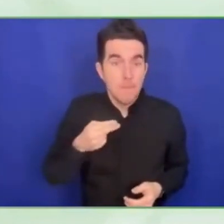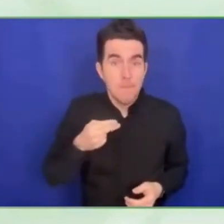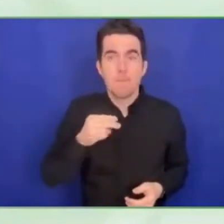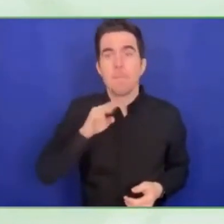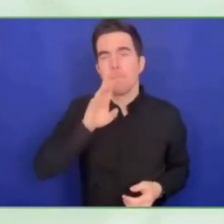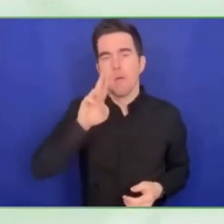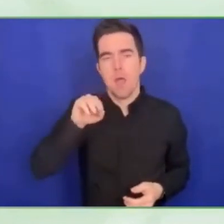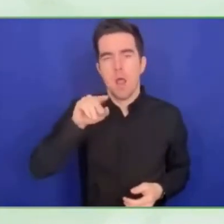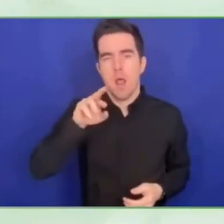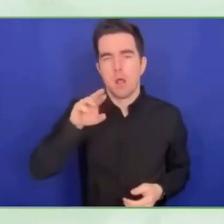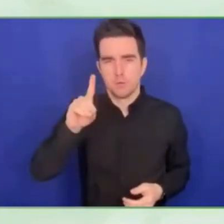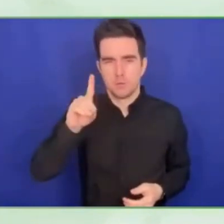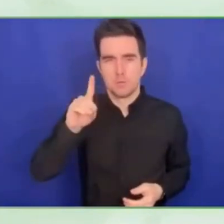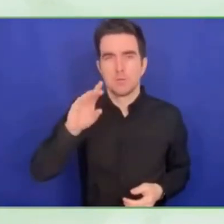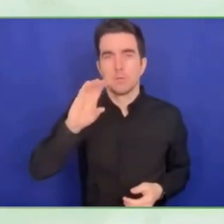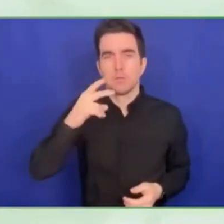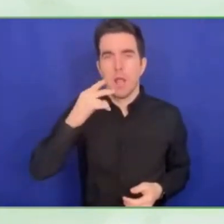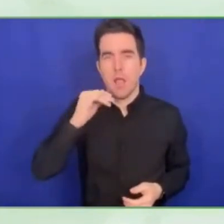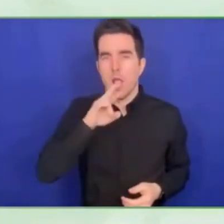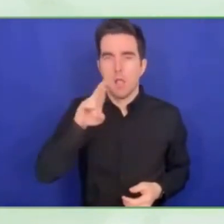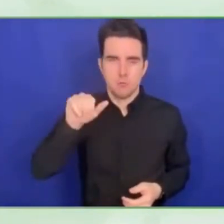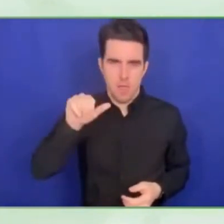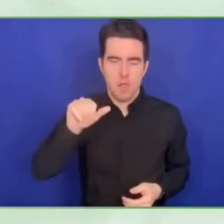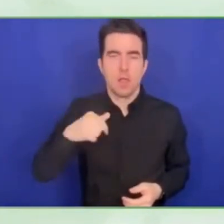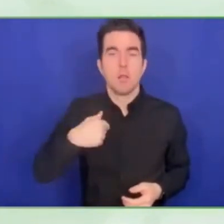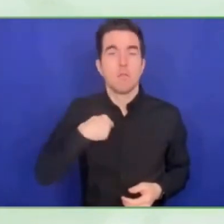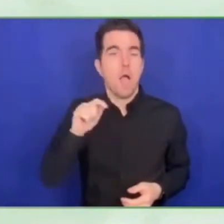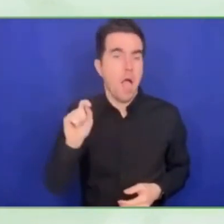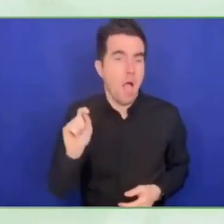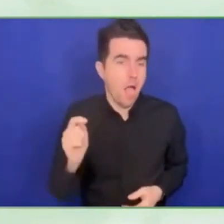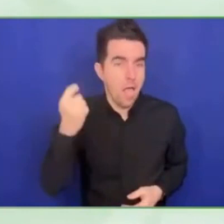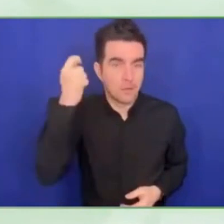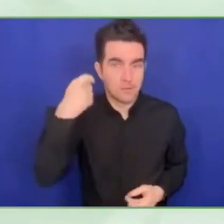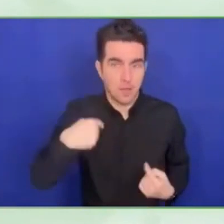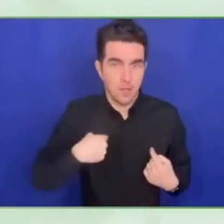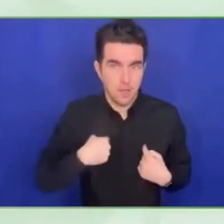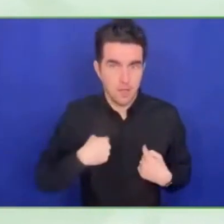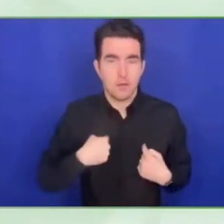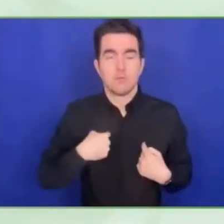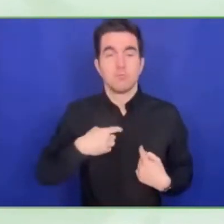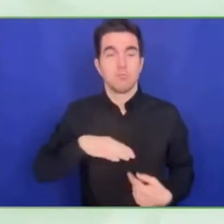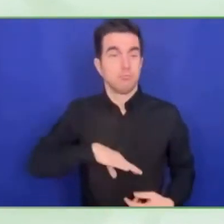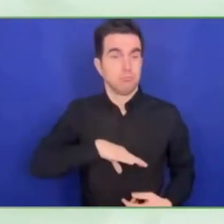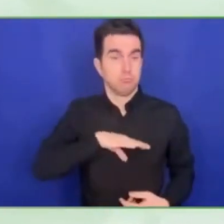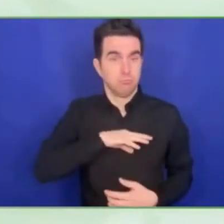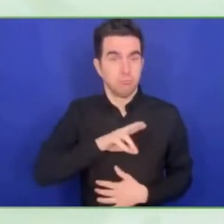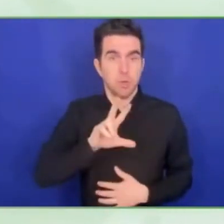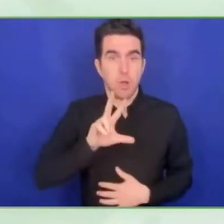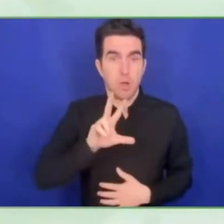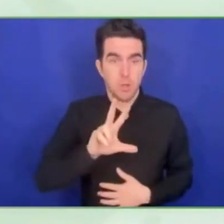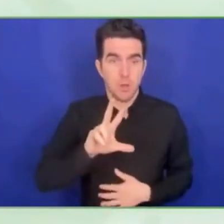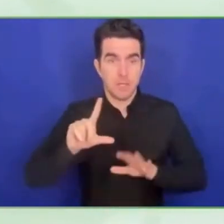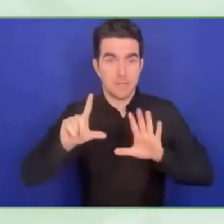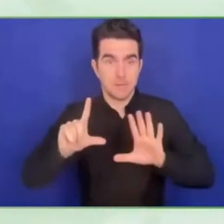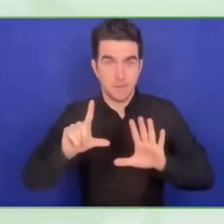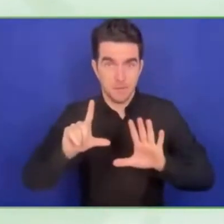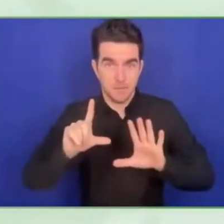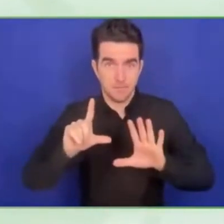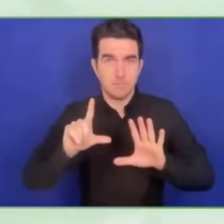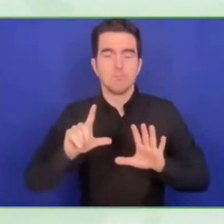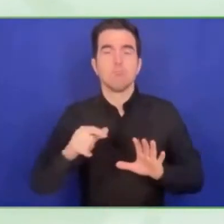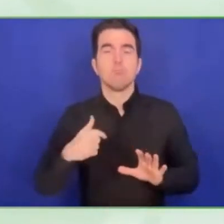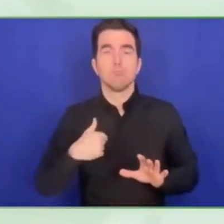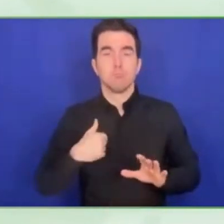So today we live in a world that is quickly and rapidly evolving. Our challenges are